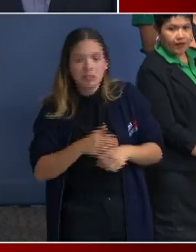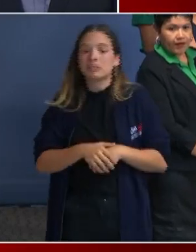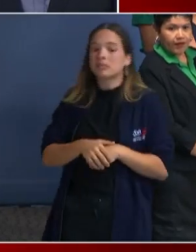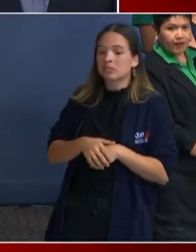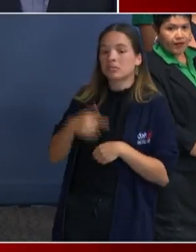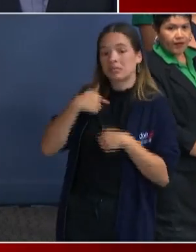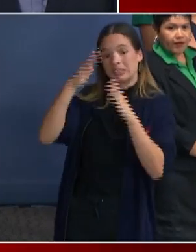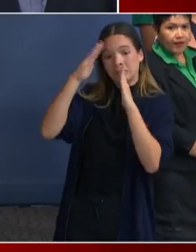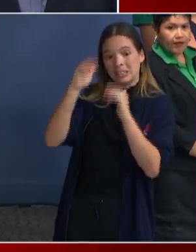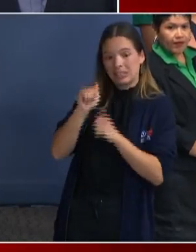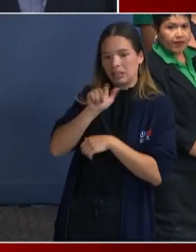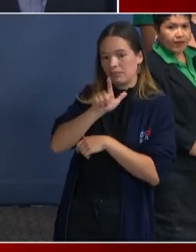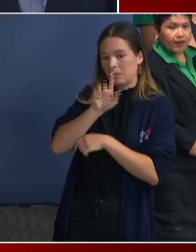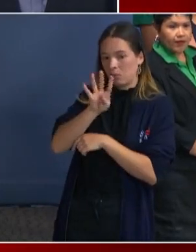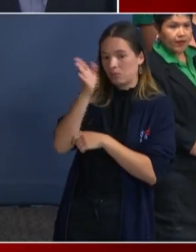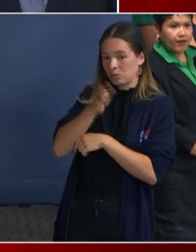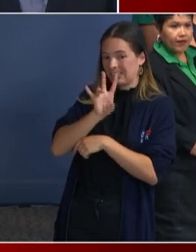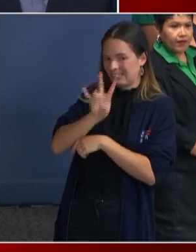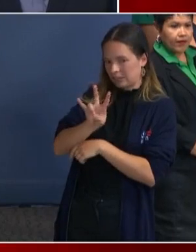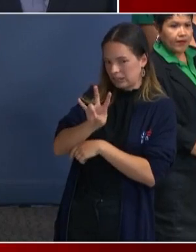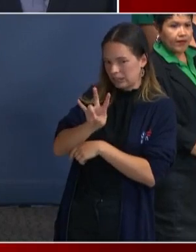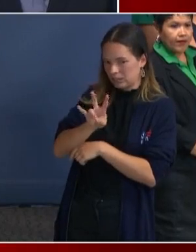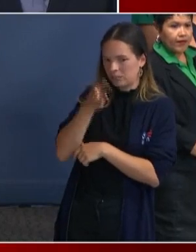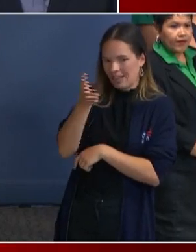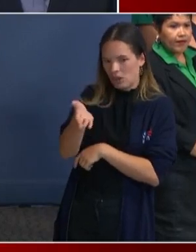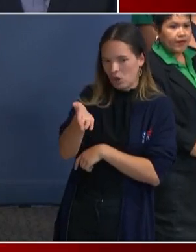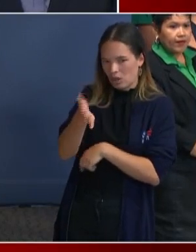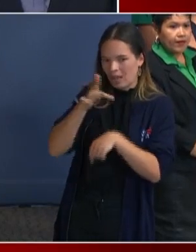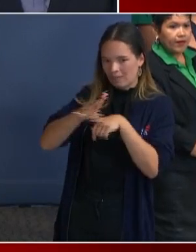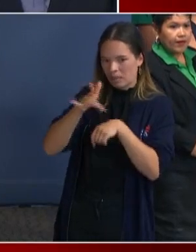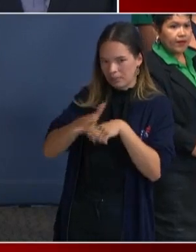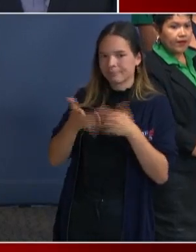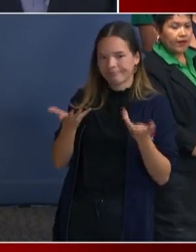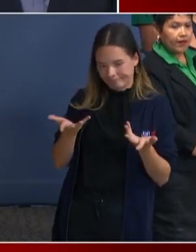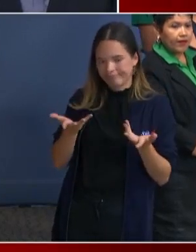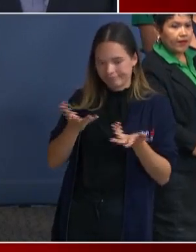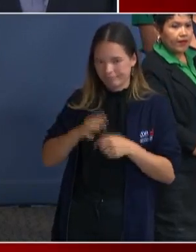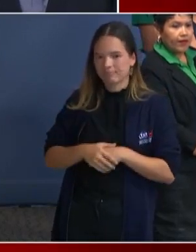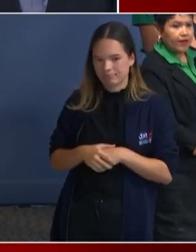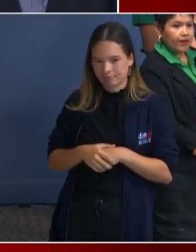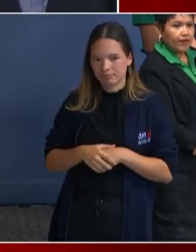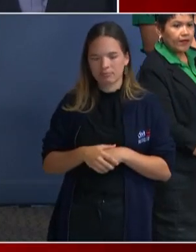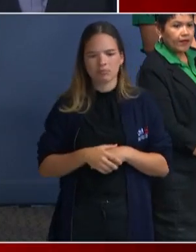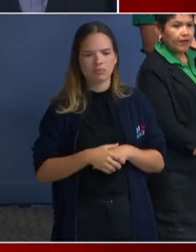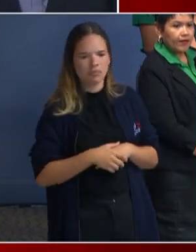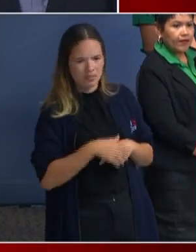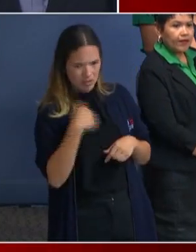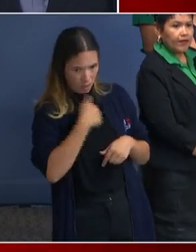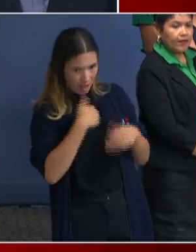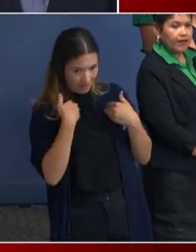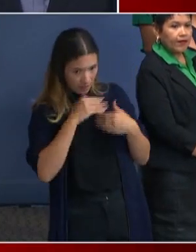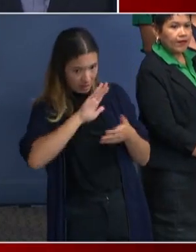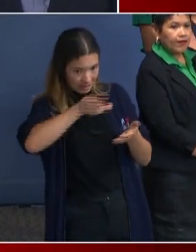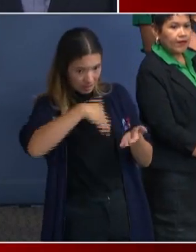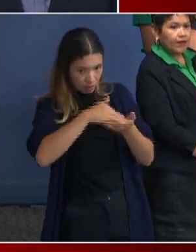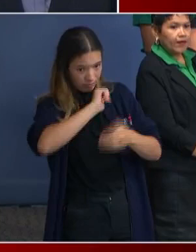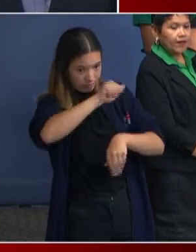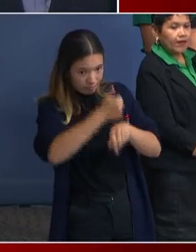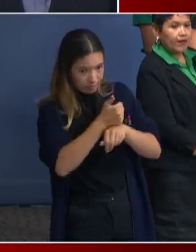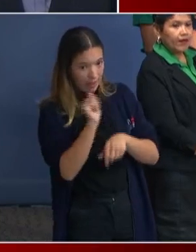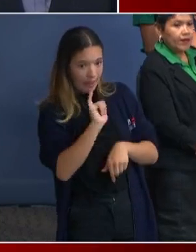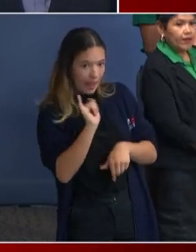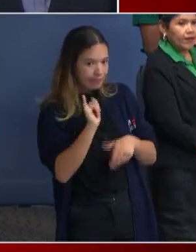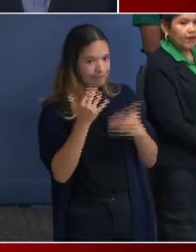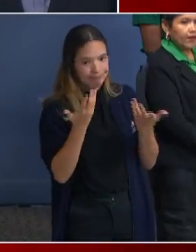And then what about a center? Are you looking to stand up a center that one would both work kind of like Virginia Williams in the sense of a